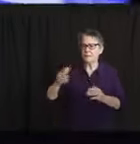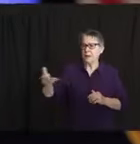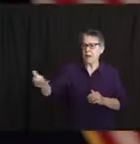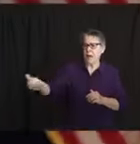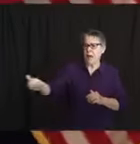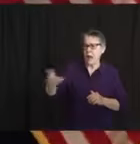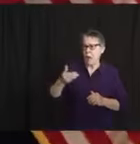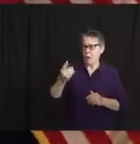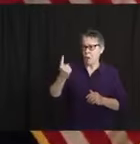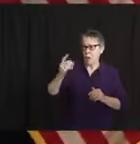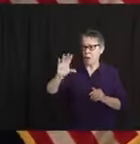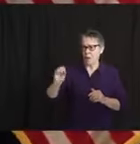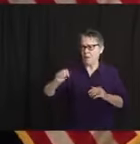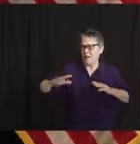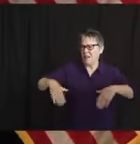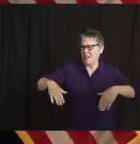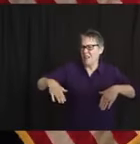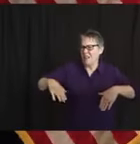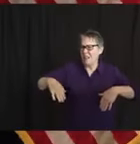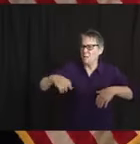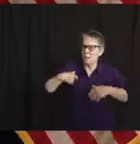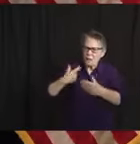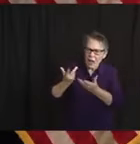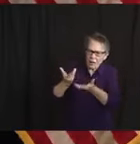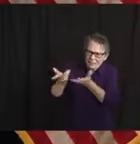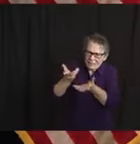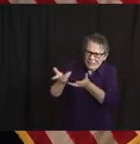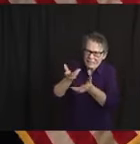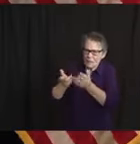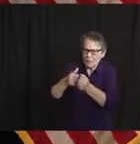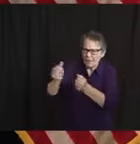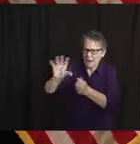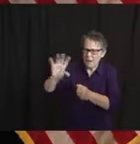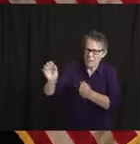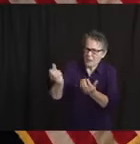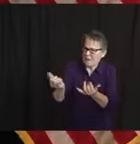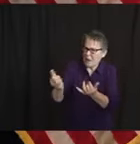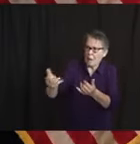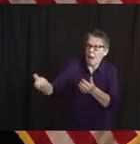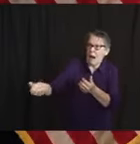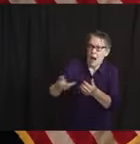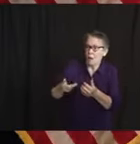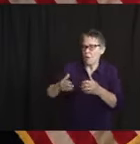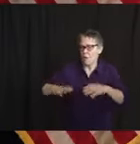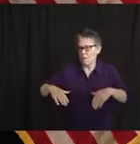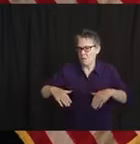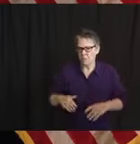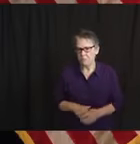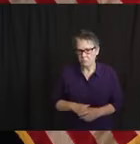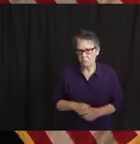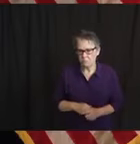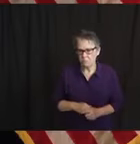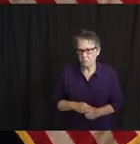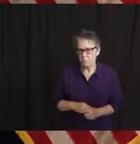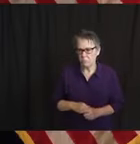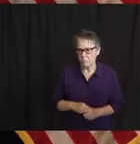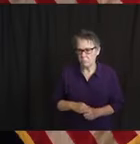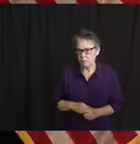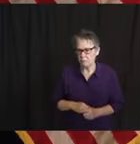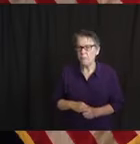Matt Placken reminds me that it is a federal mandate and it's a state mandate for universal testing and long-term care, not just federal.